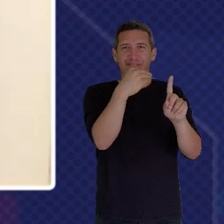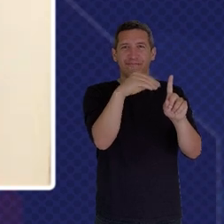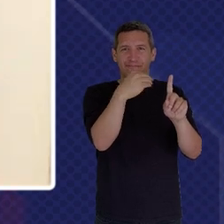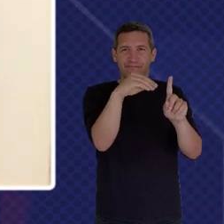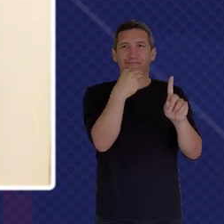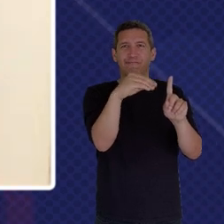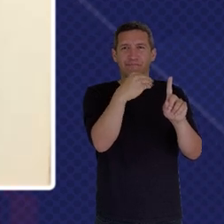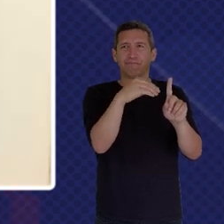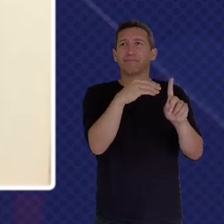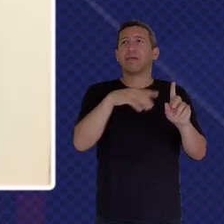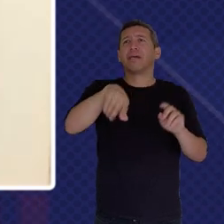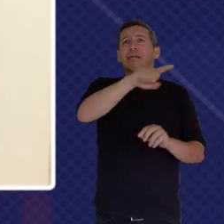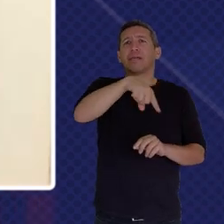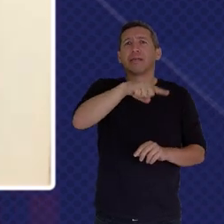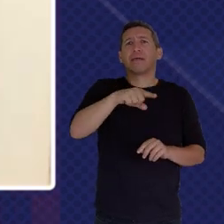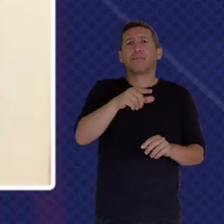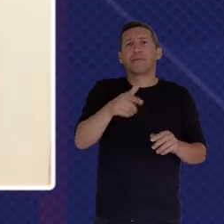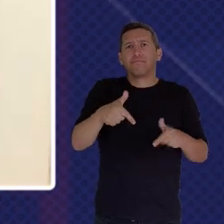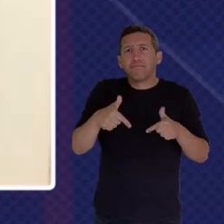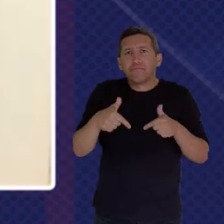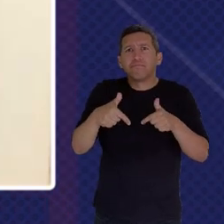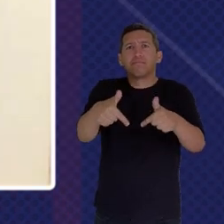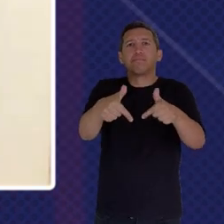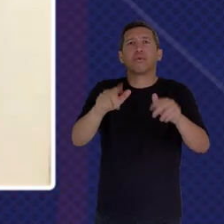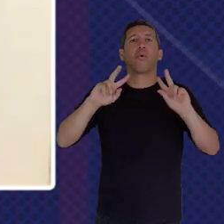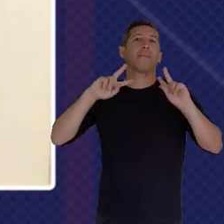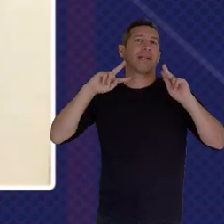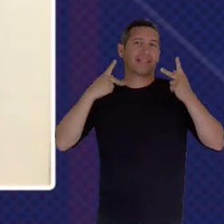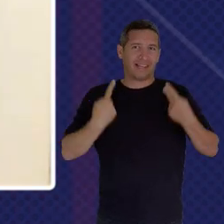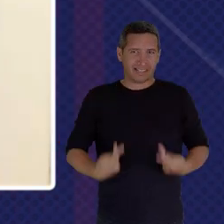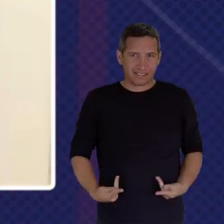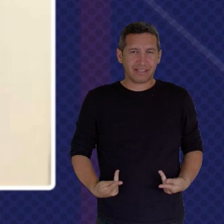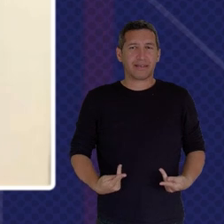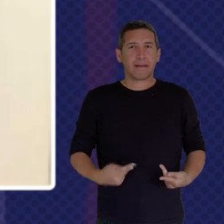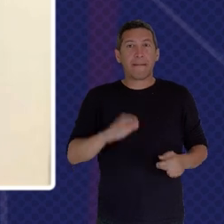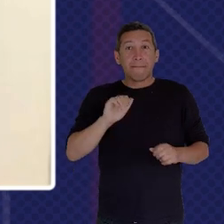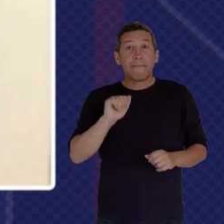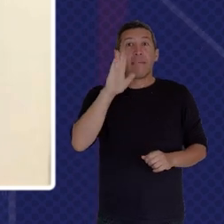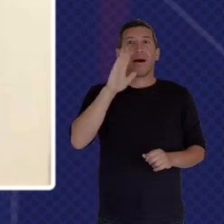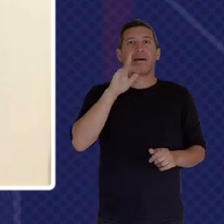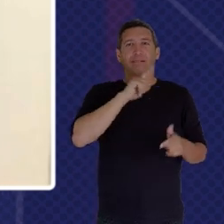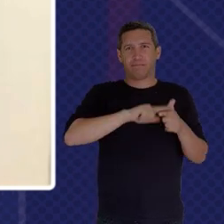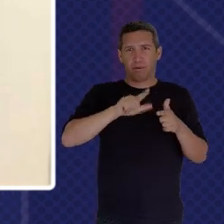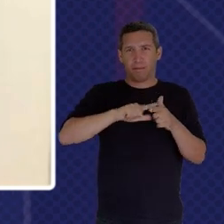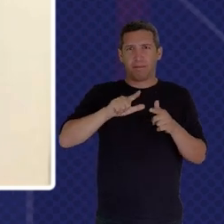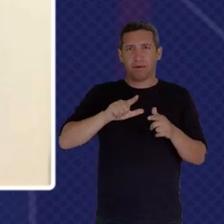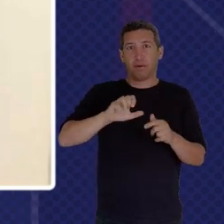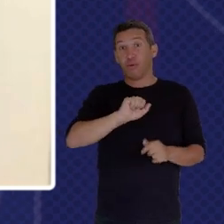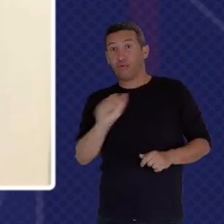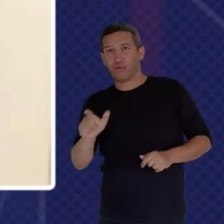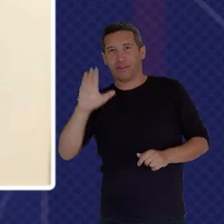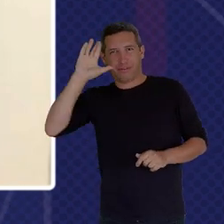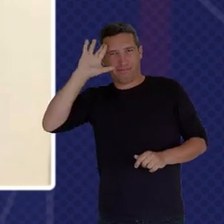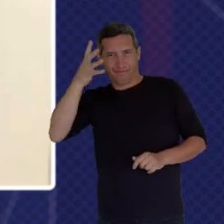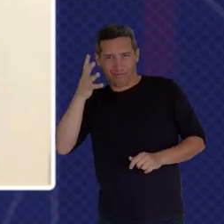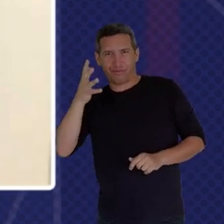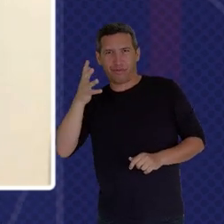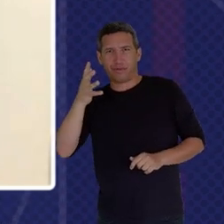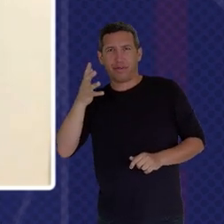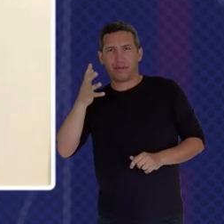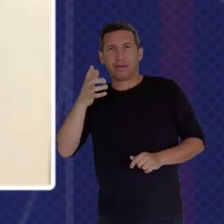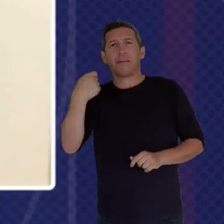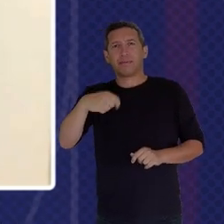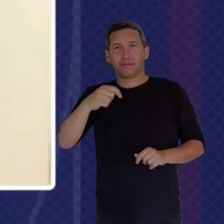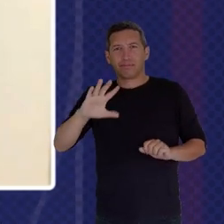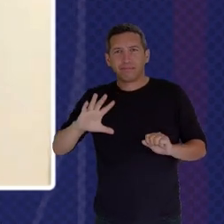Not Create More Problem Than They Do Solution We Also Needed To Ensure That